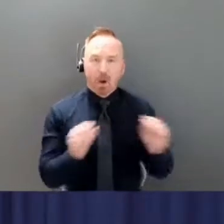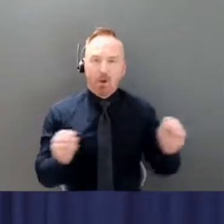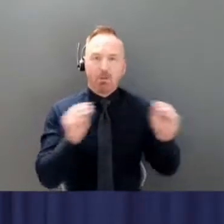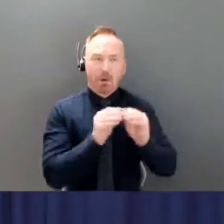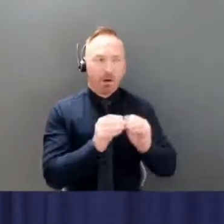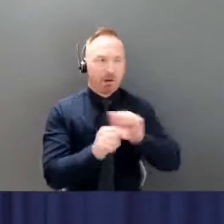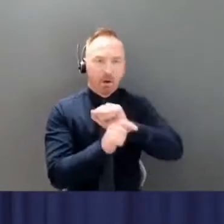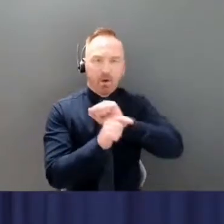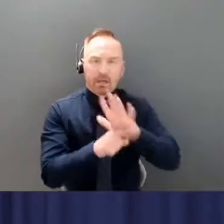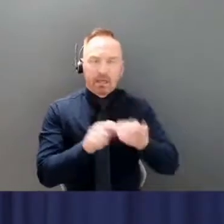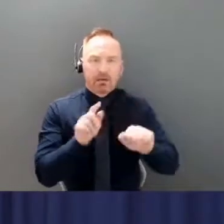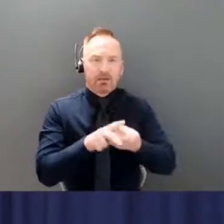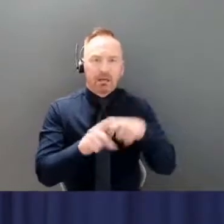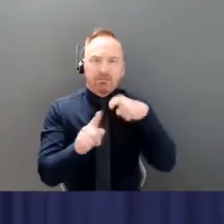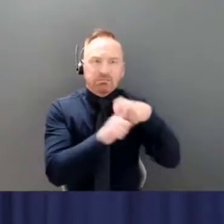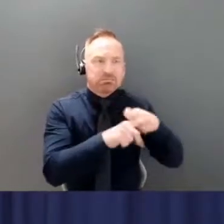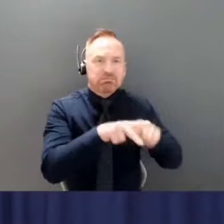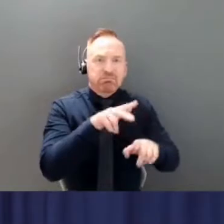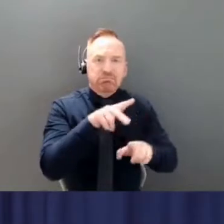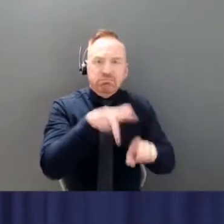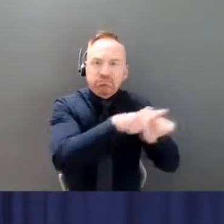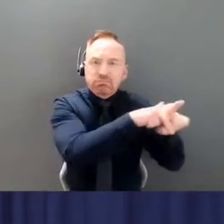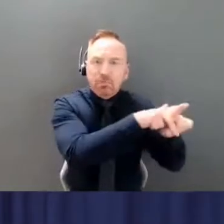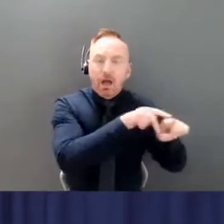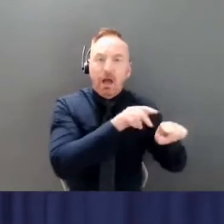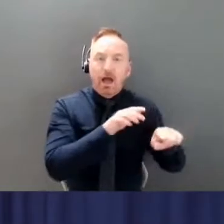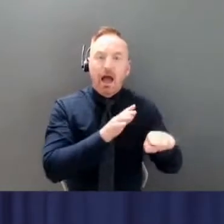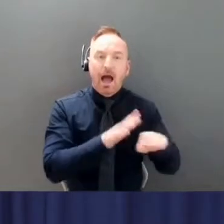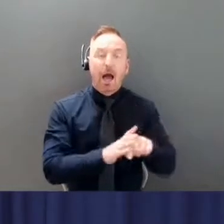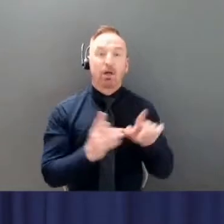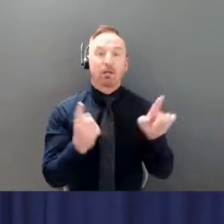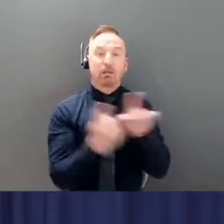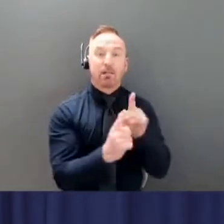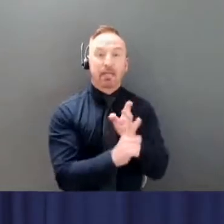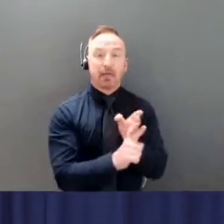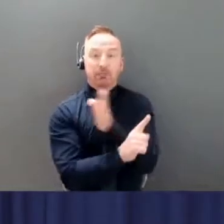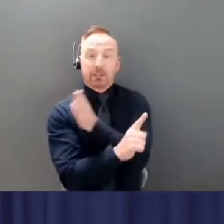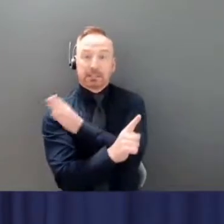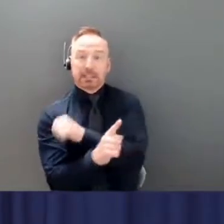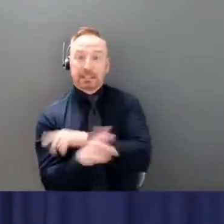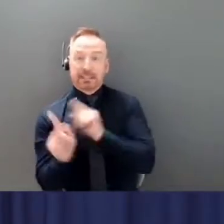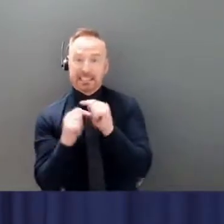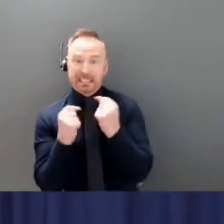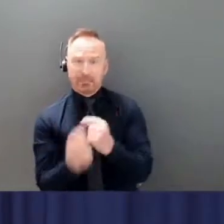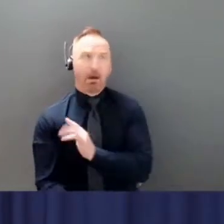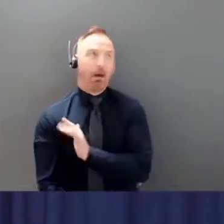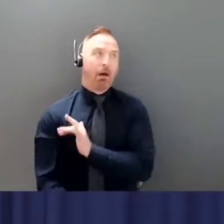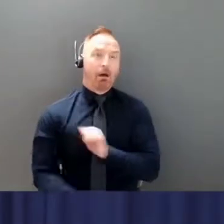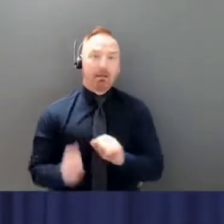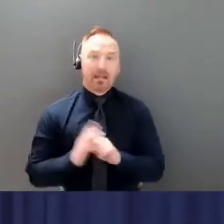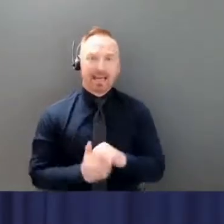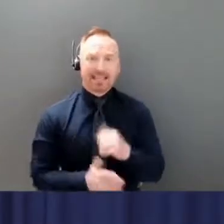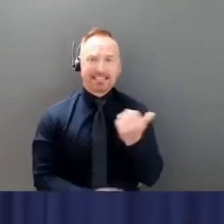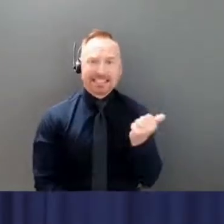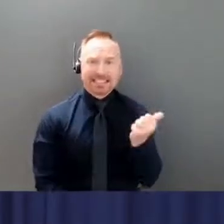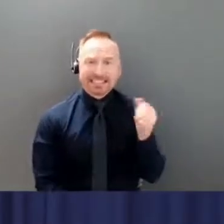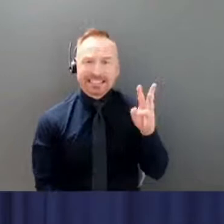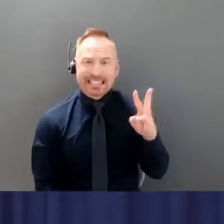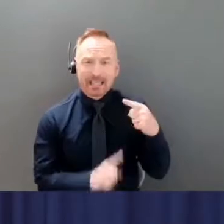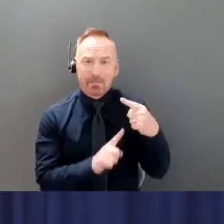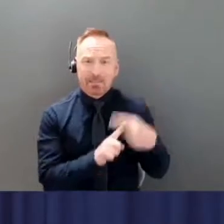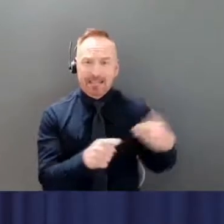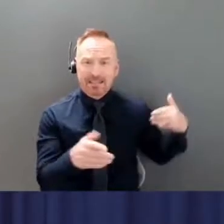Our contact tracing teams have done phenomenal work over the past 16 months, but they are driven to their limits